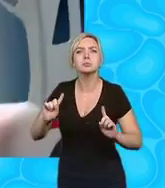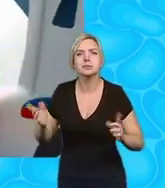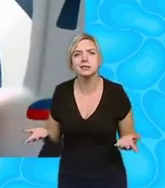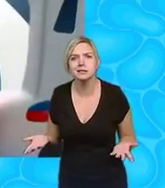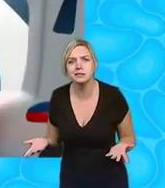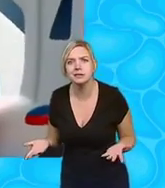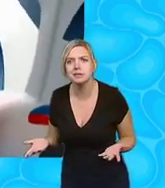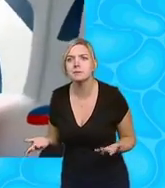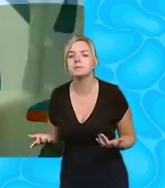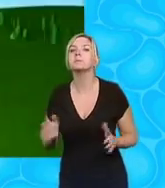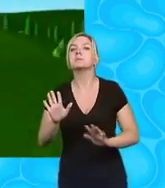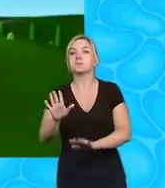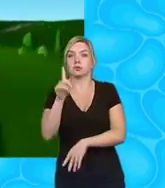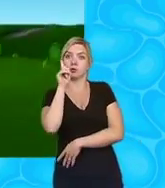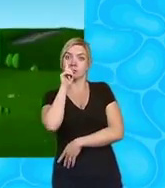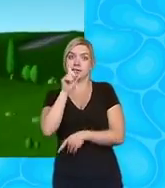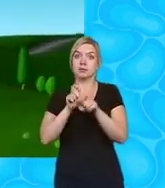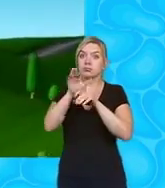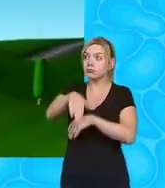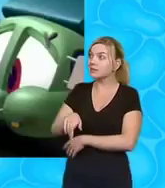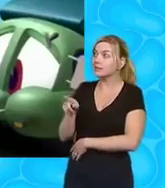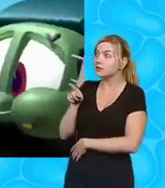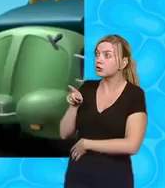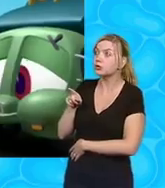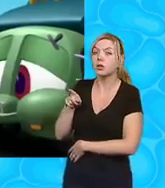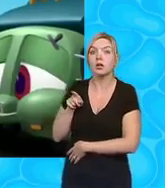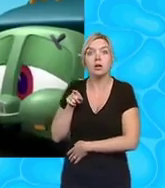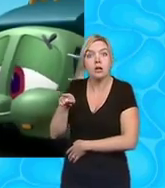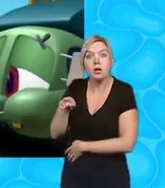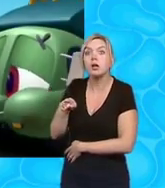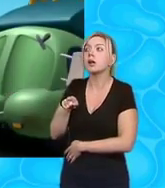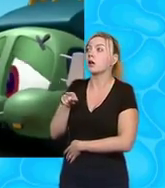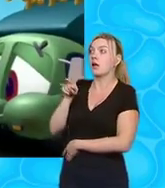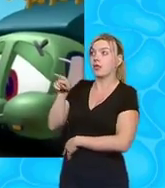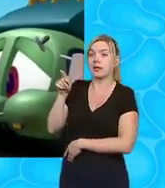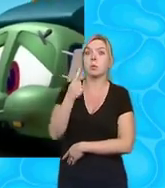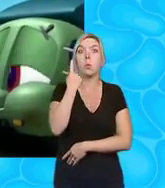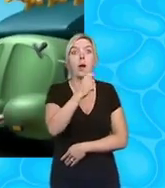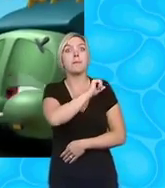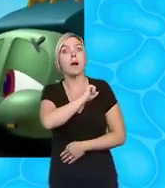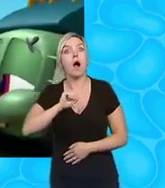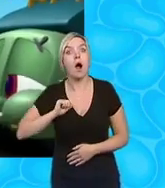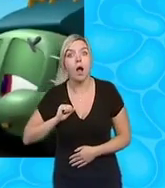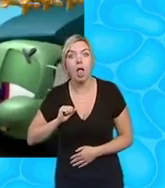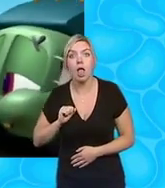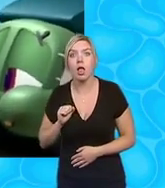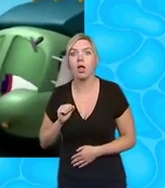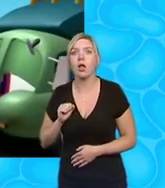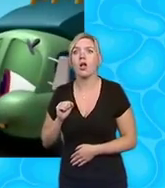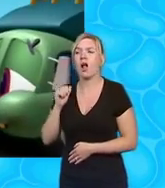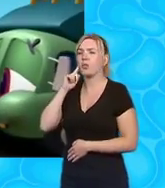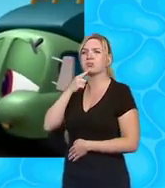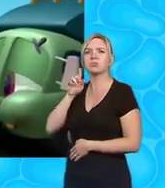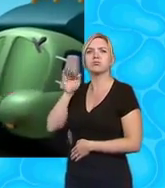okay you see that bridge there there yes that is one mile I thought you said that was a